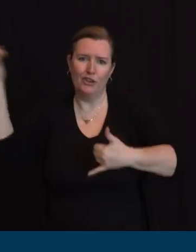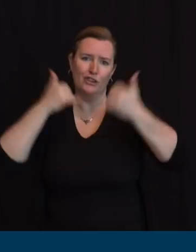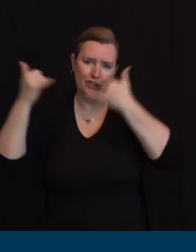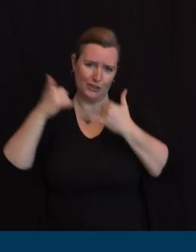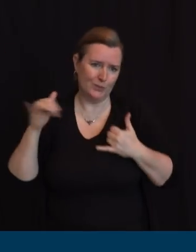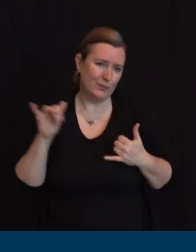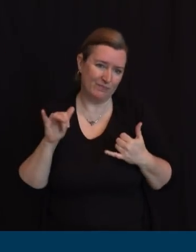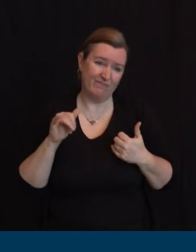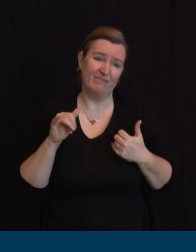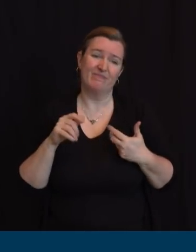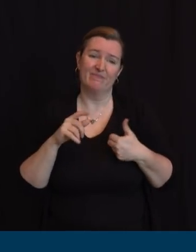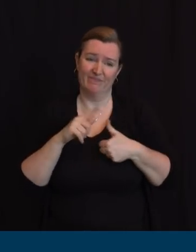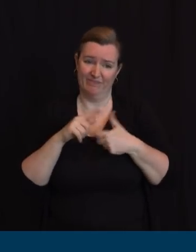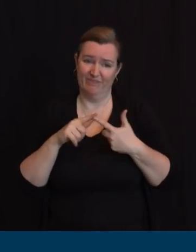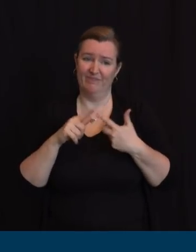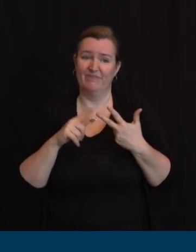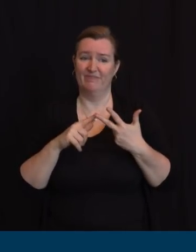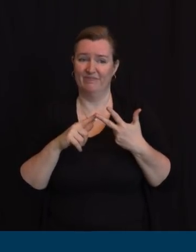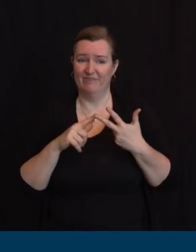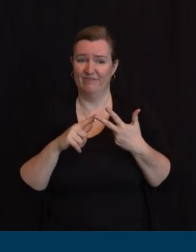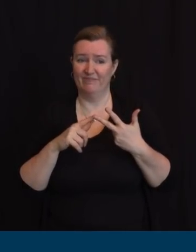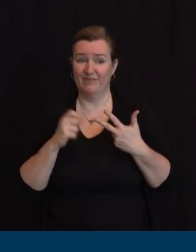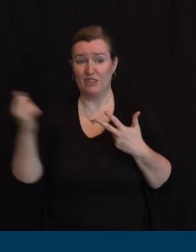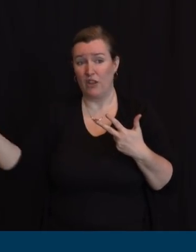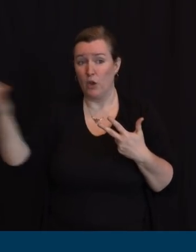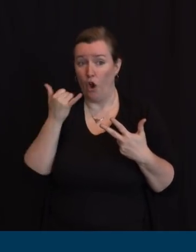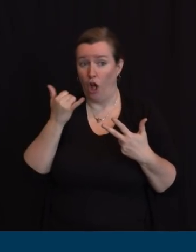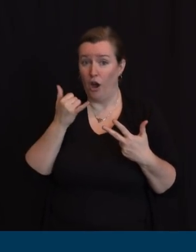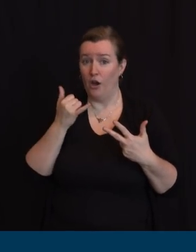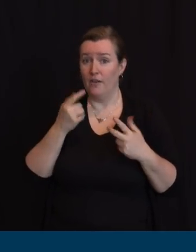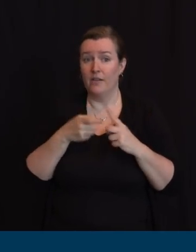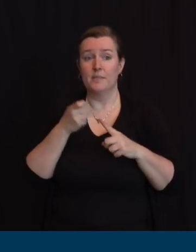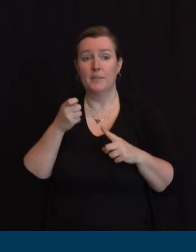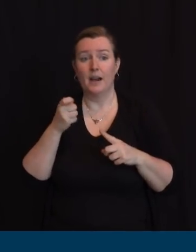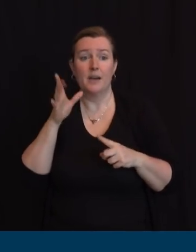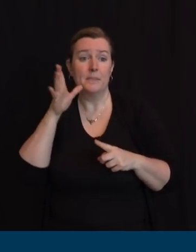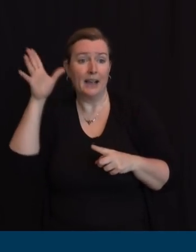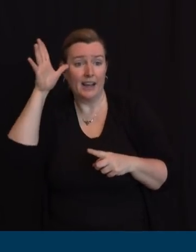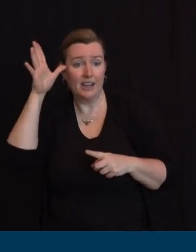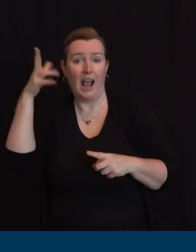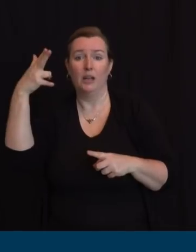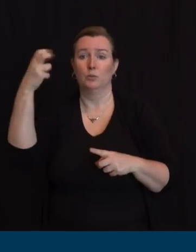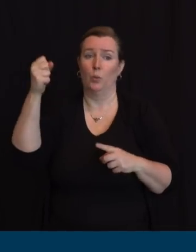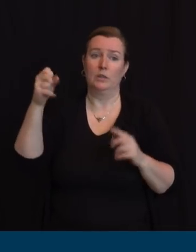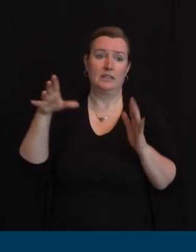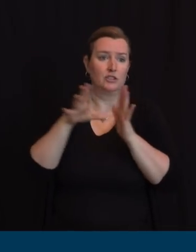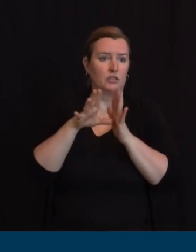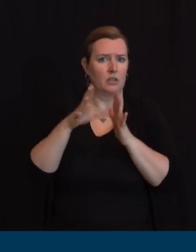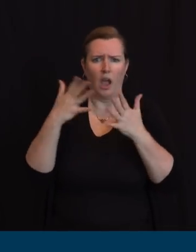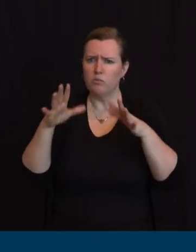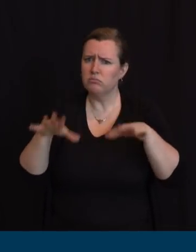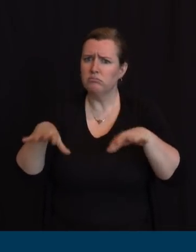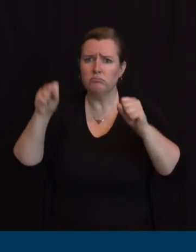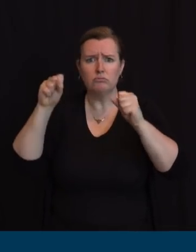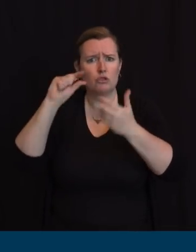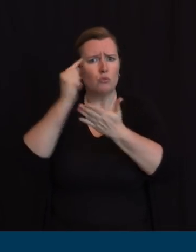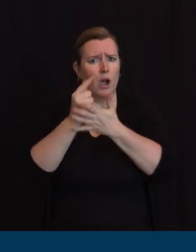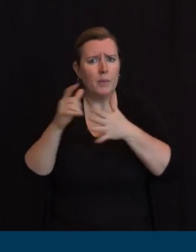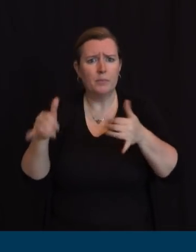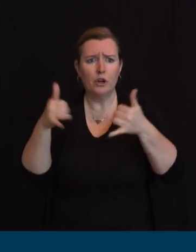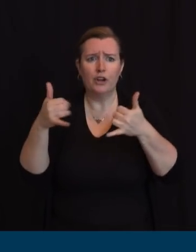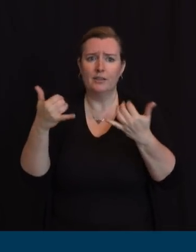above and I promise we're not holding back artificially any of that we just got to make sure we're out of the woods